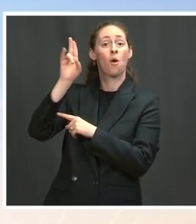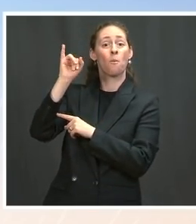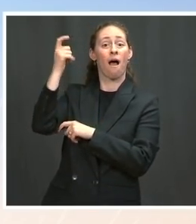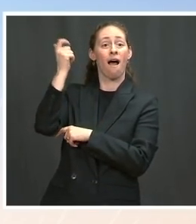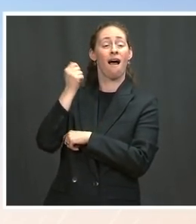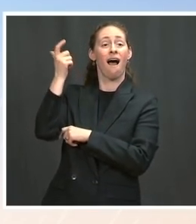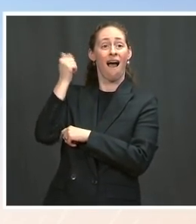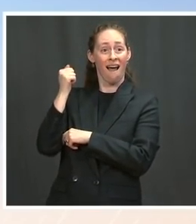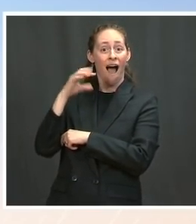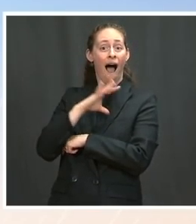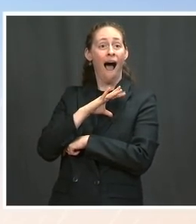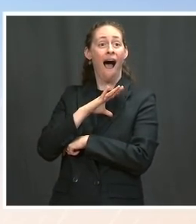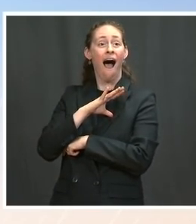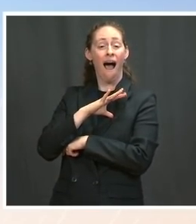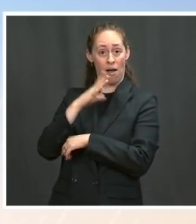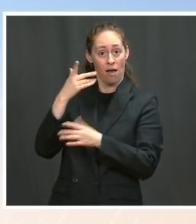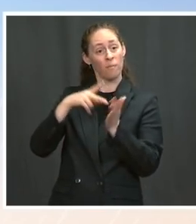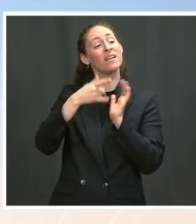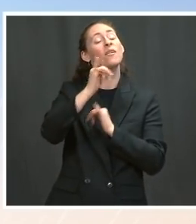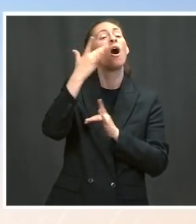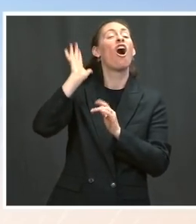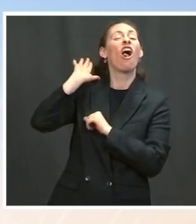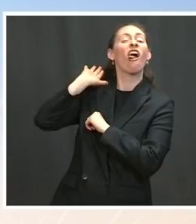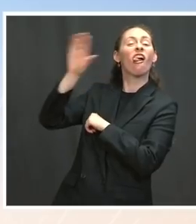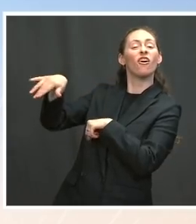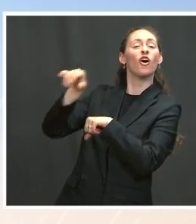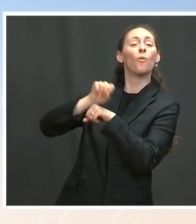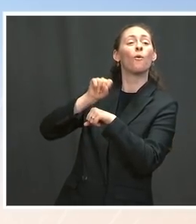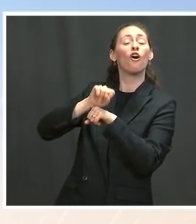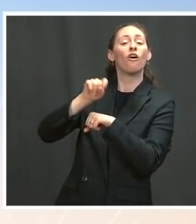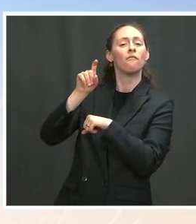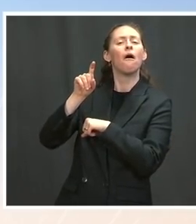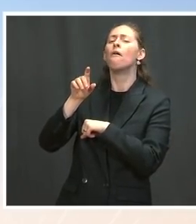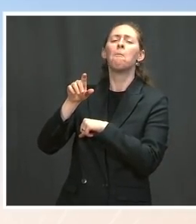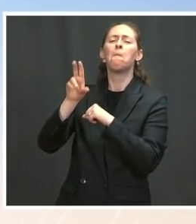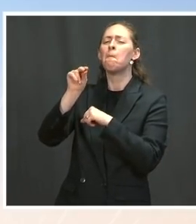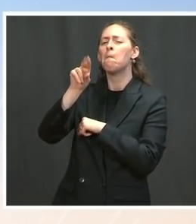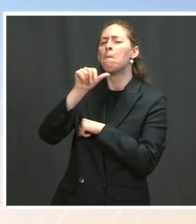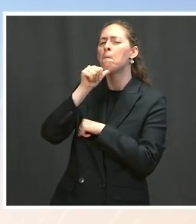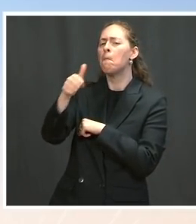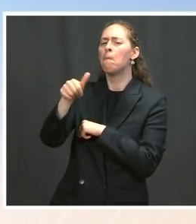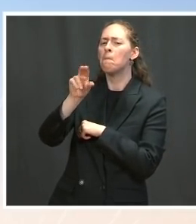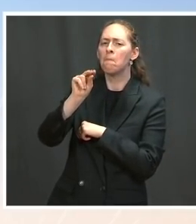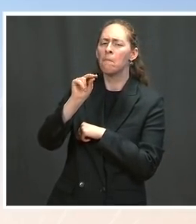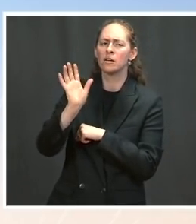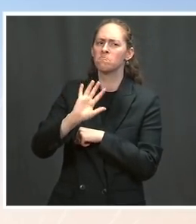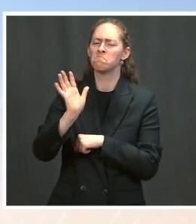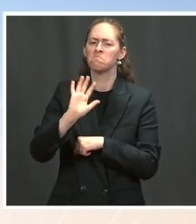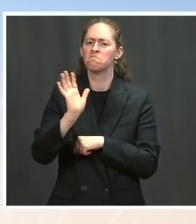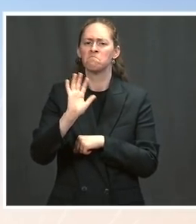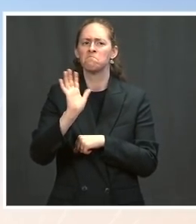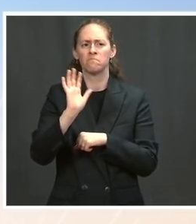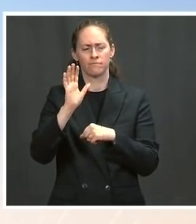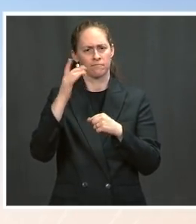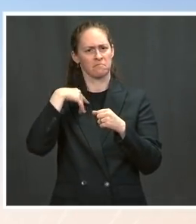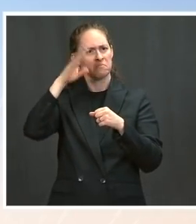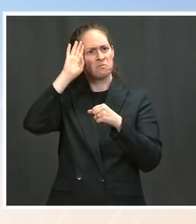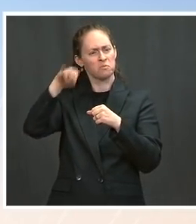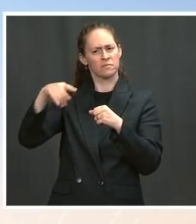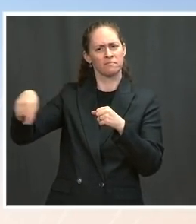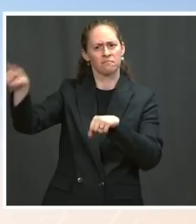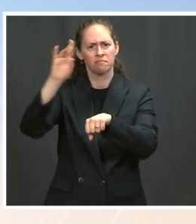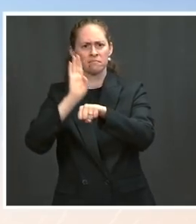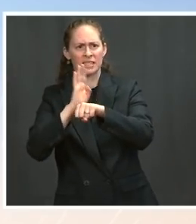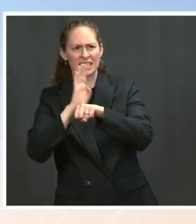a difference. There's no question that we're hearing from businesses that they are having difficulty hiring workers.